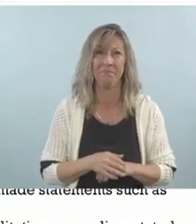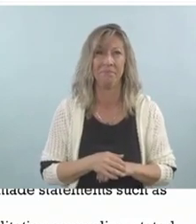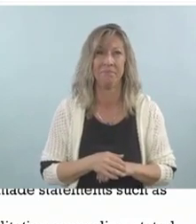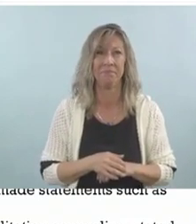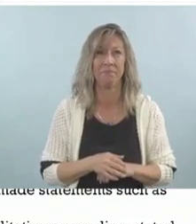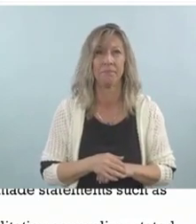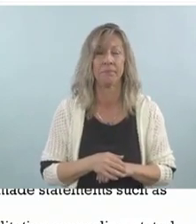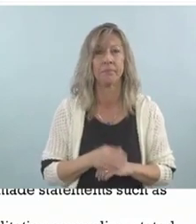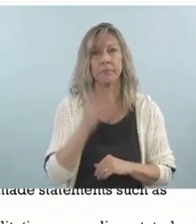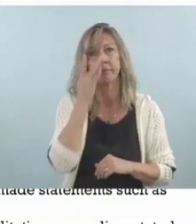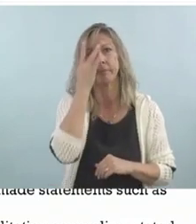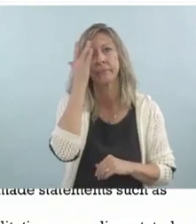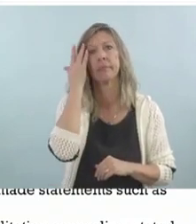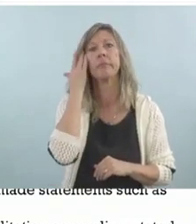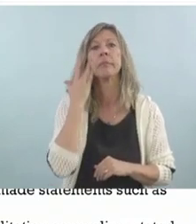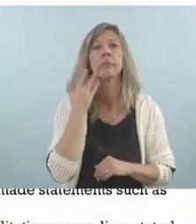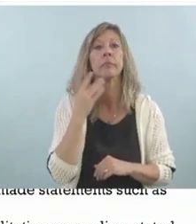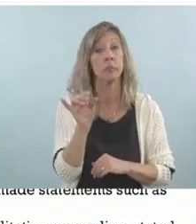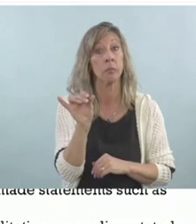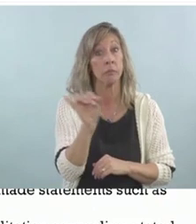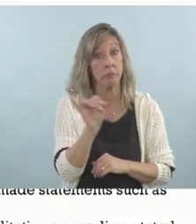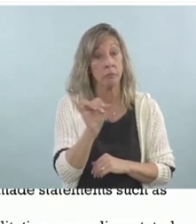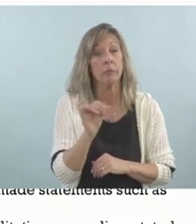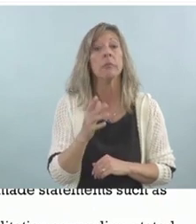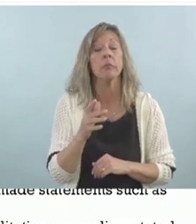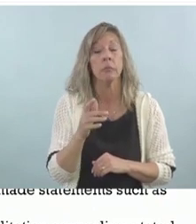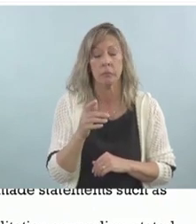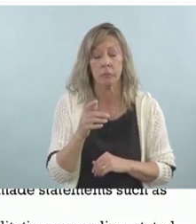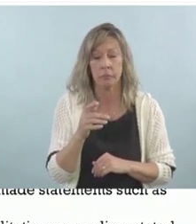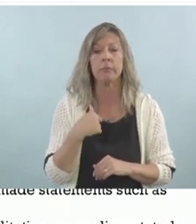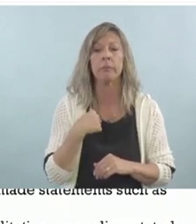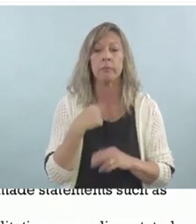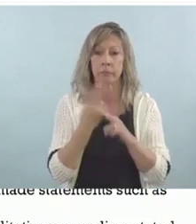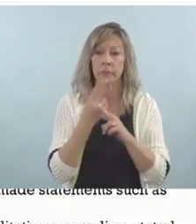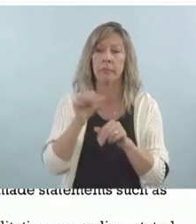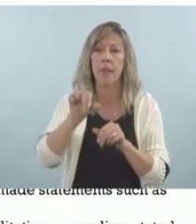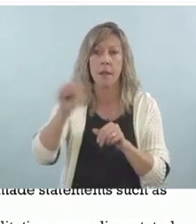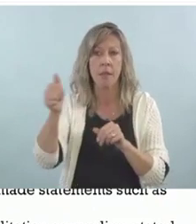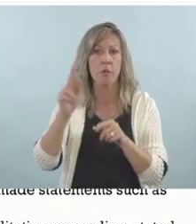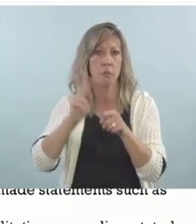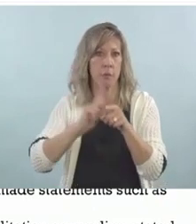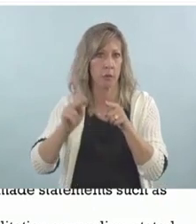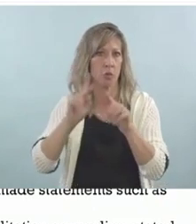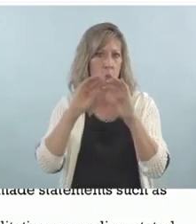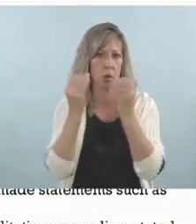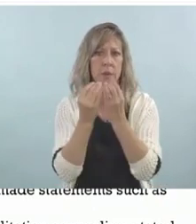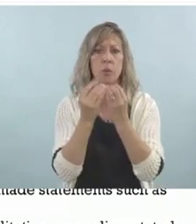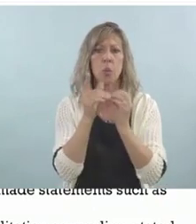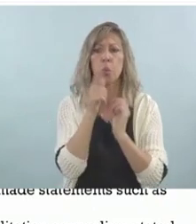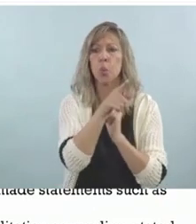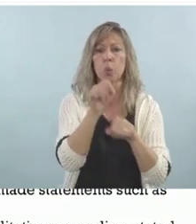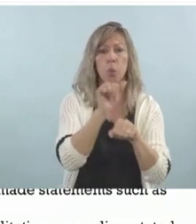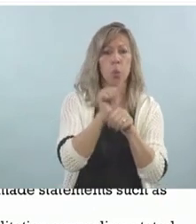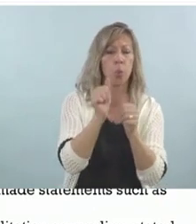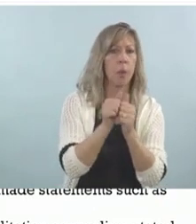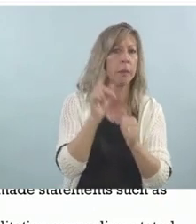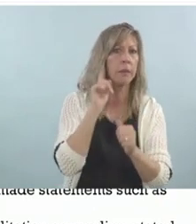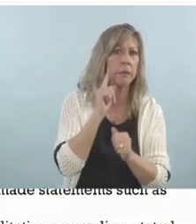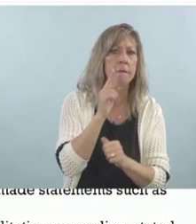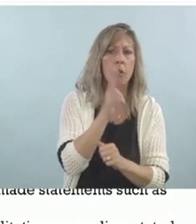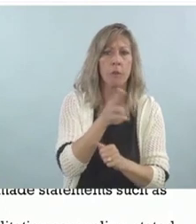We also added to that list other professional organizations for deaf and hard of hearing people, such as like the Deaf